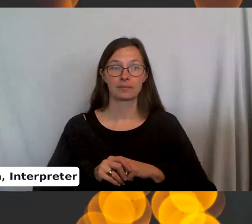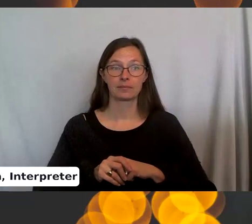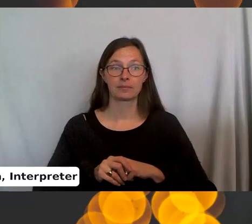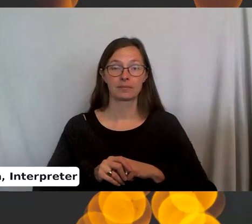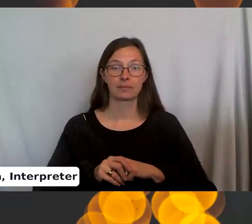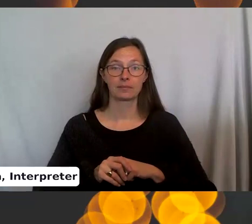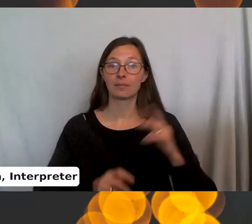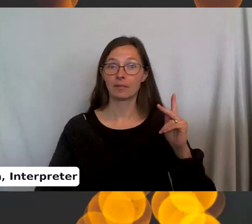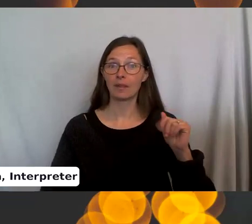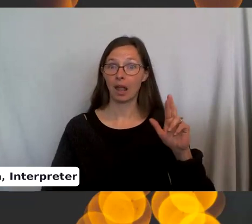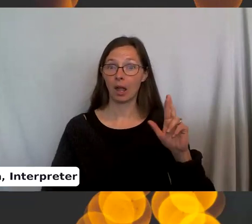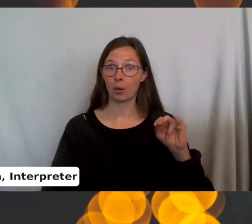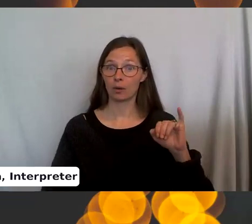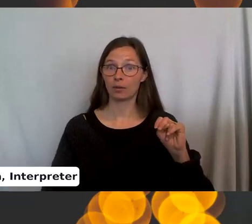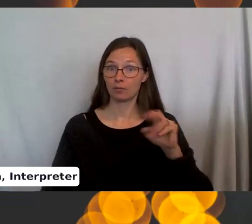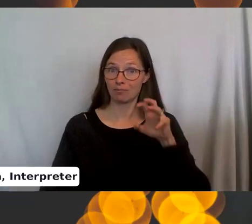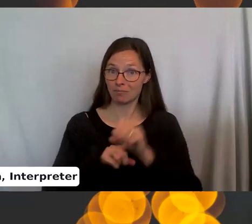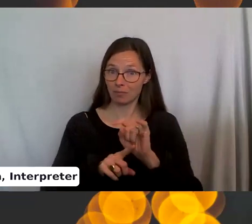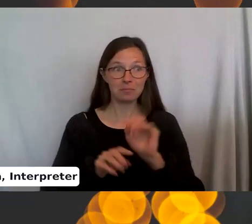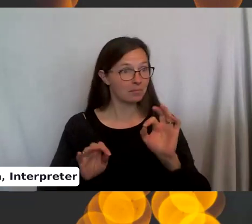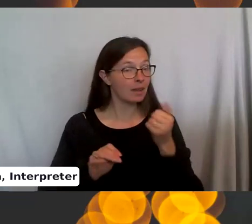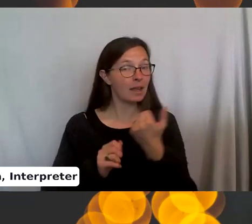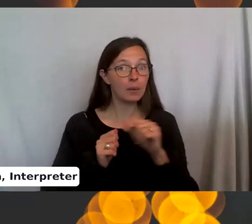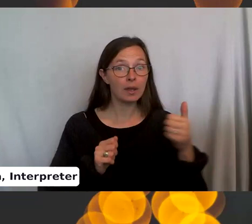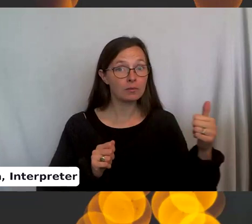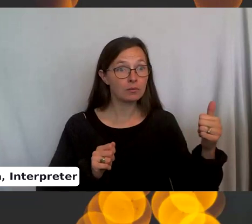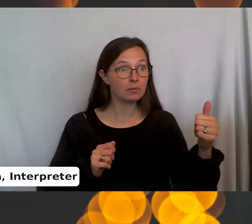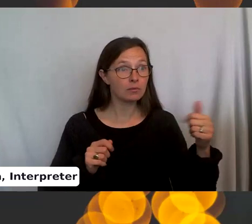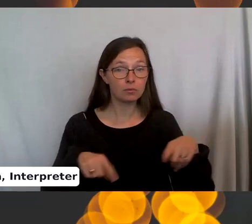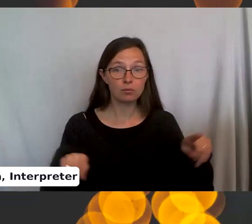Karen DeGraff. Got it. Anyone else? Did anyone else get it?